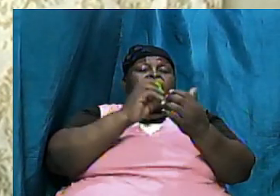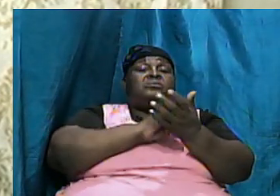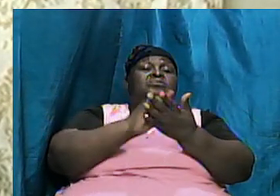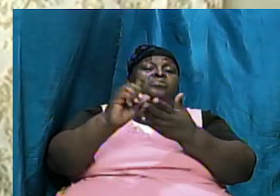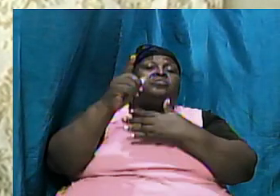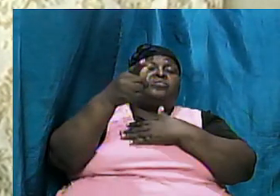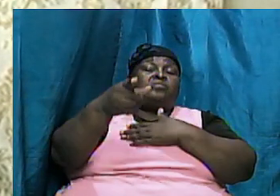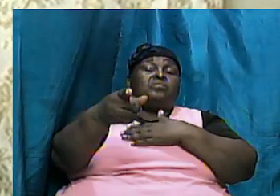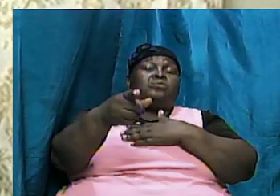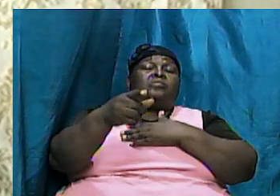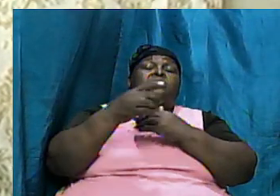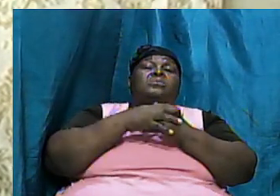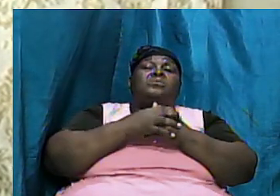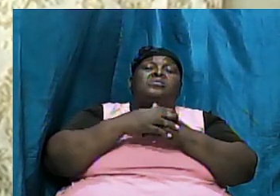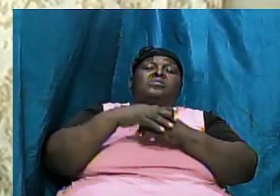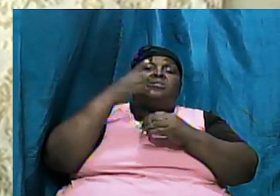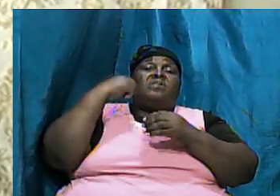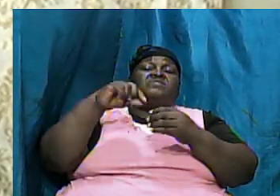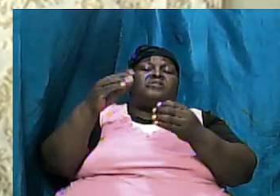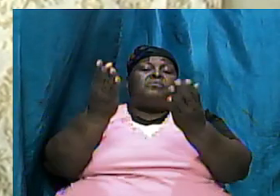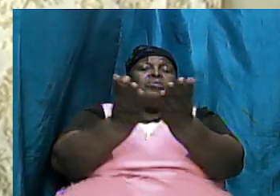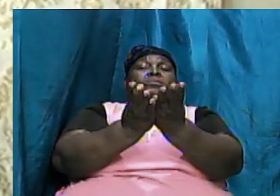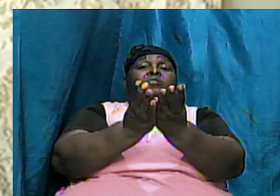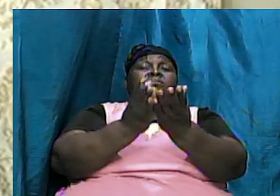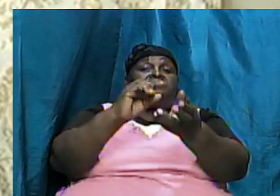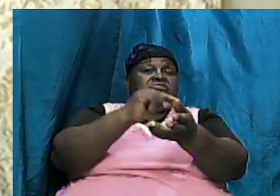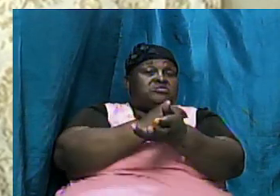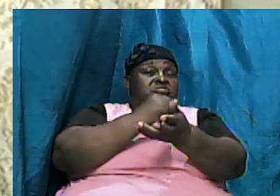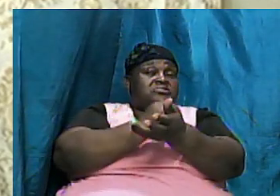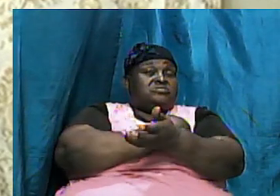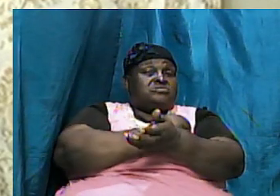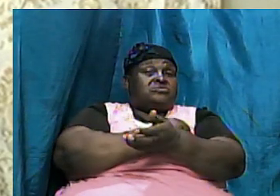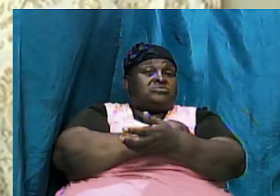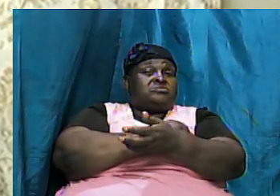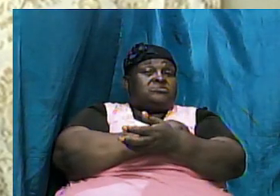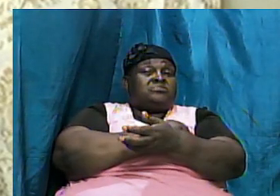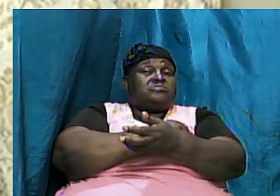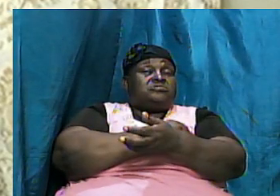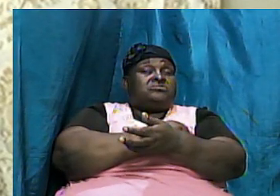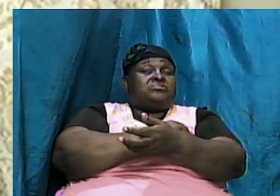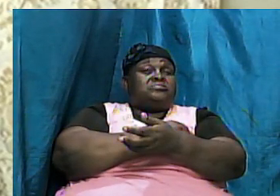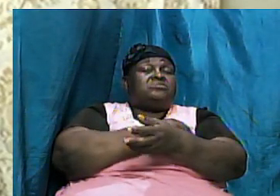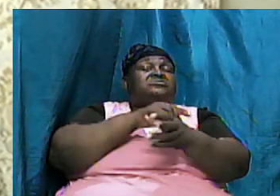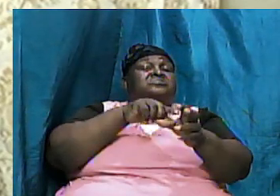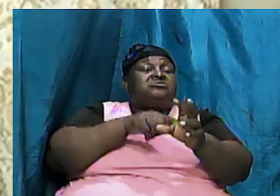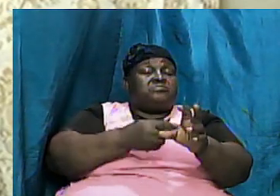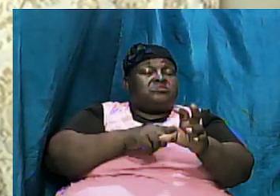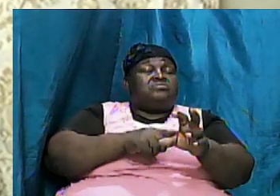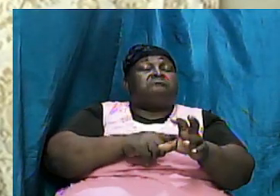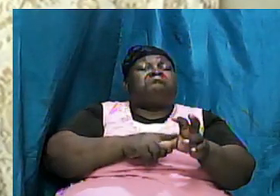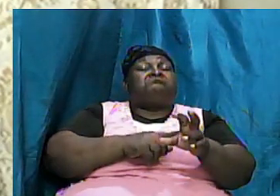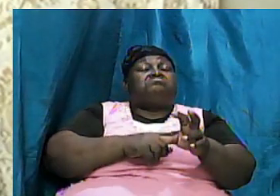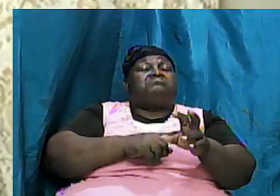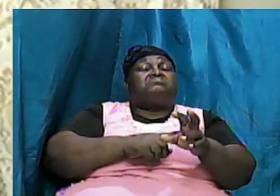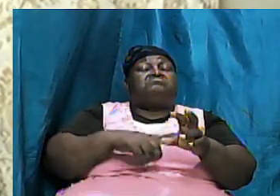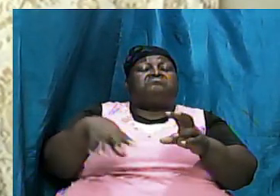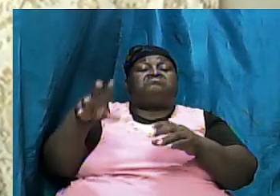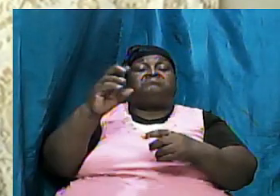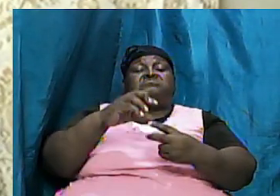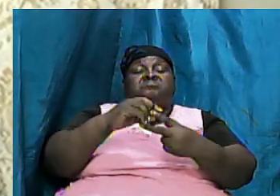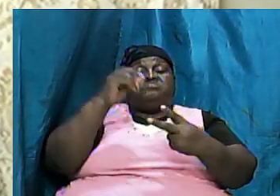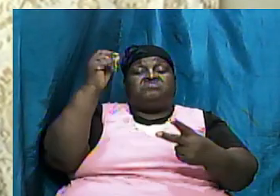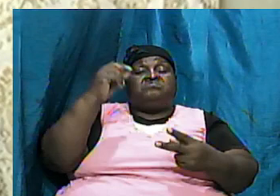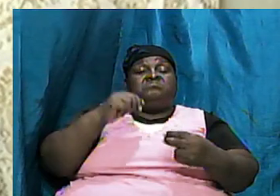our survey of the book of Genesis and thereafter we start to drill down into some specific areas